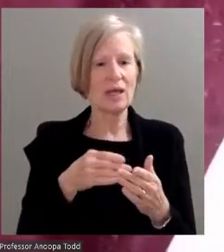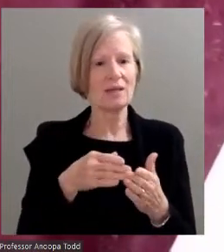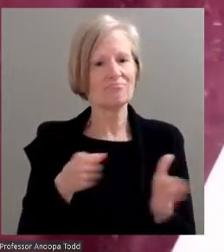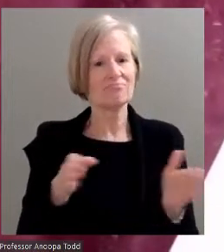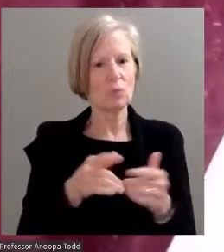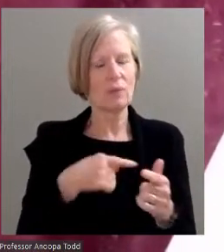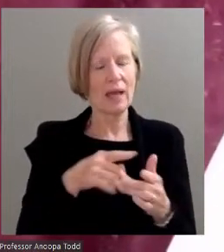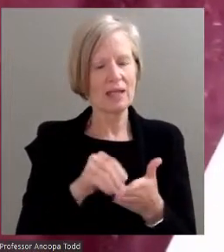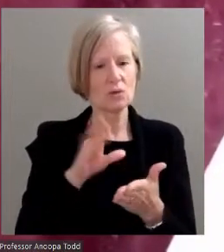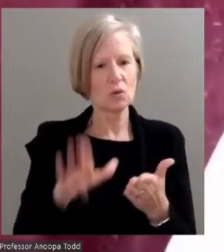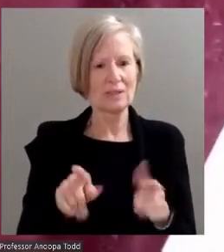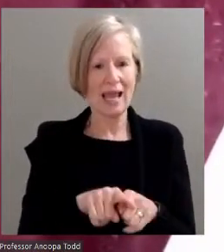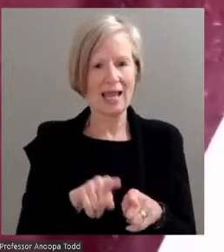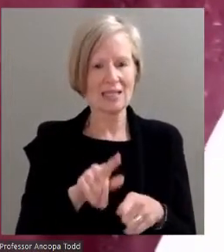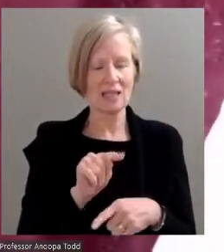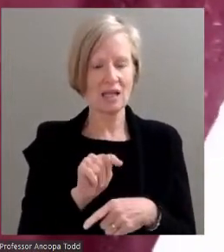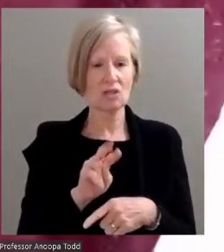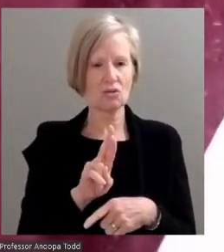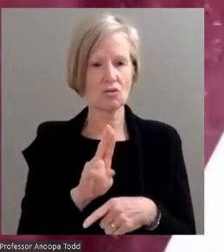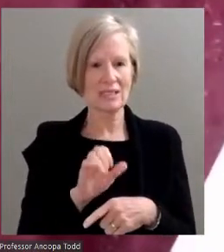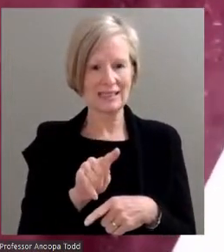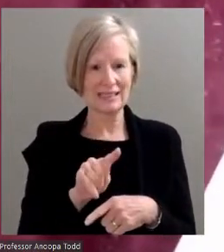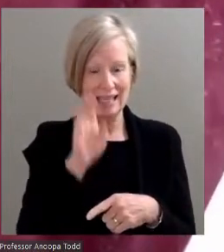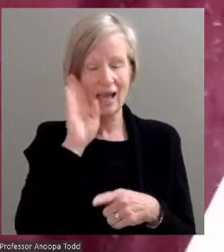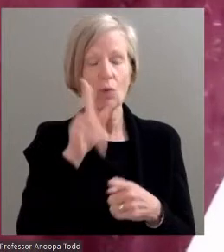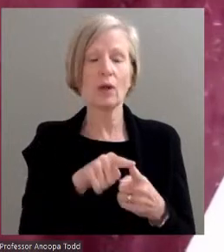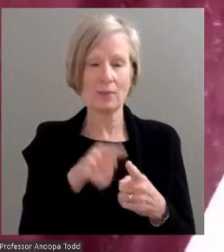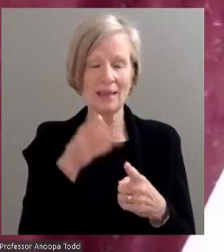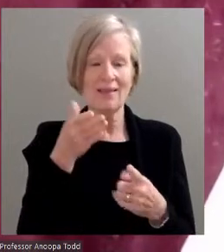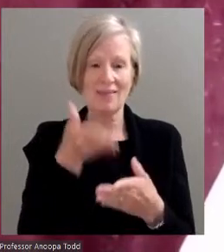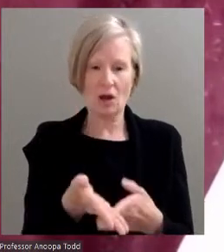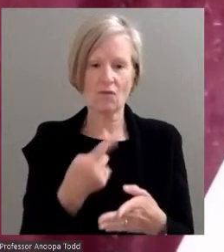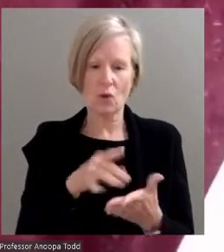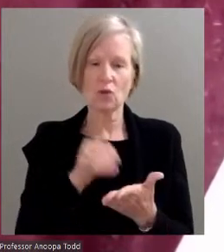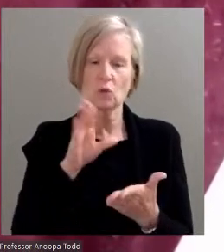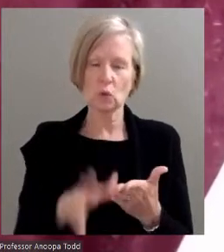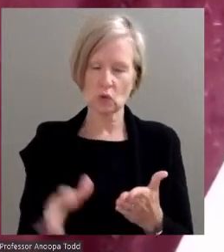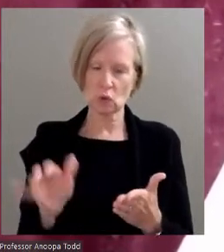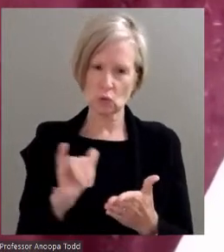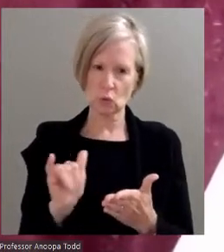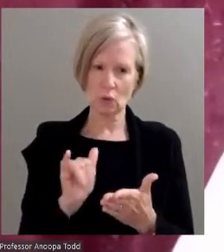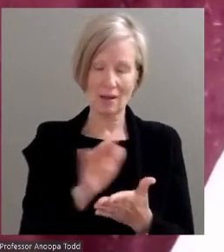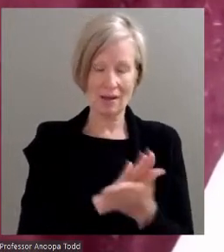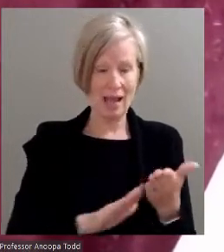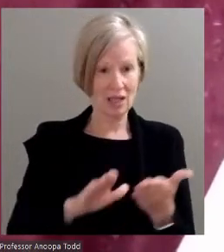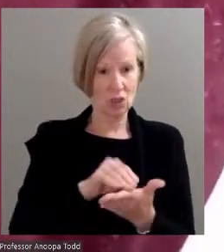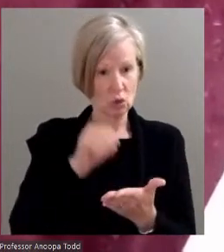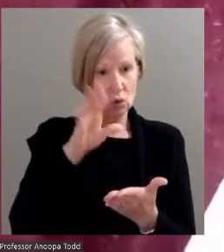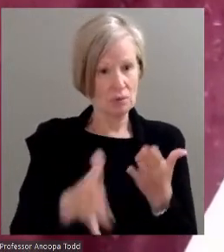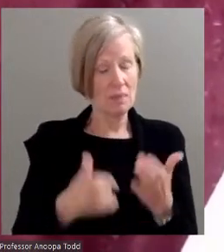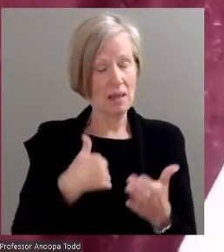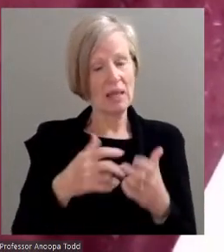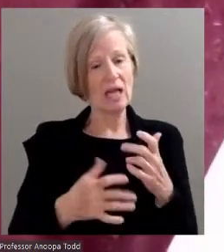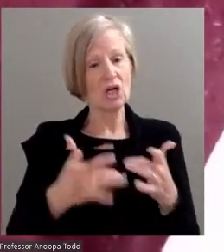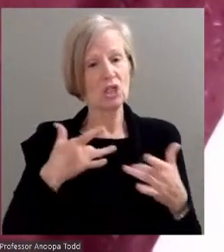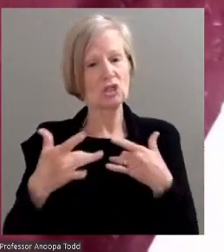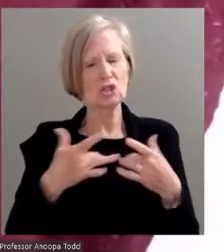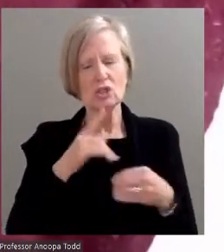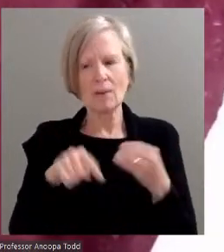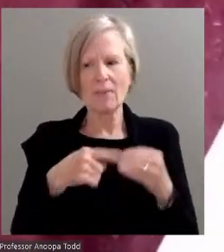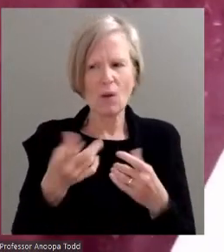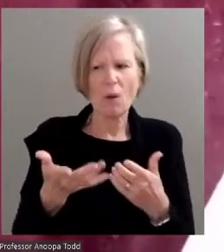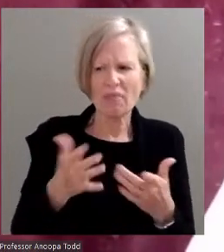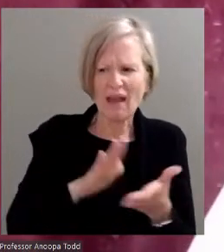trustee, I will personally be present like I am now for my college students. College students may be concerned with what college has to offer,